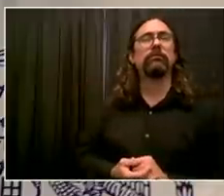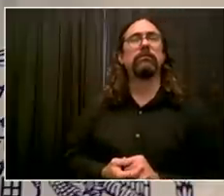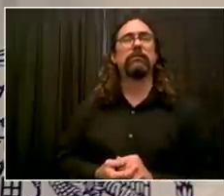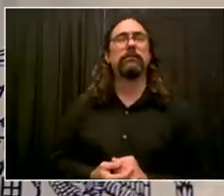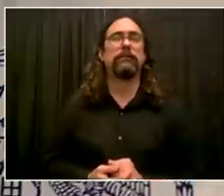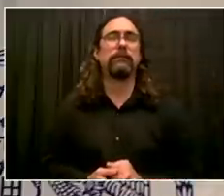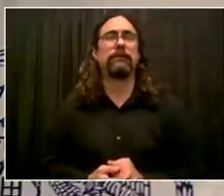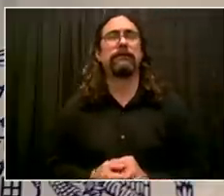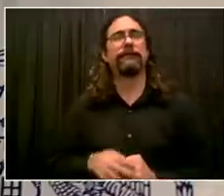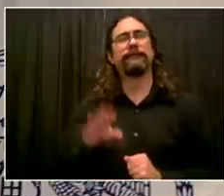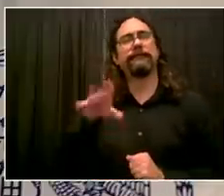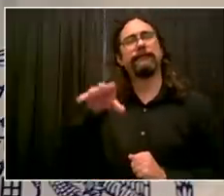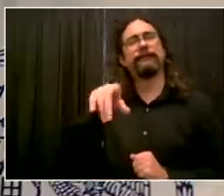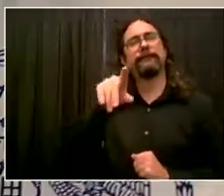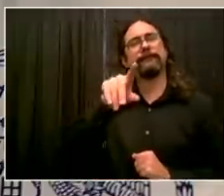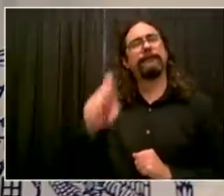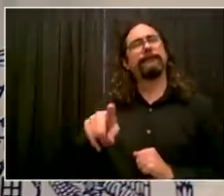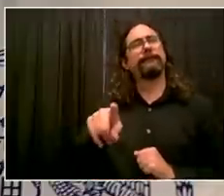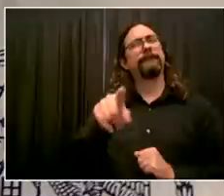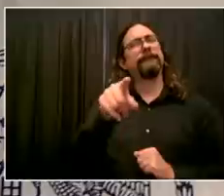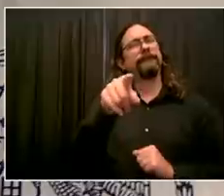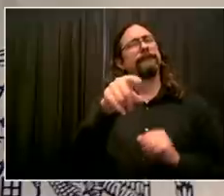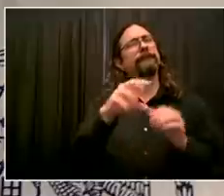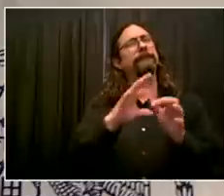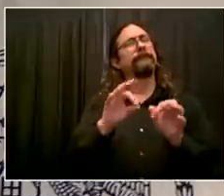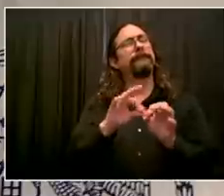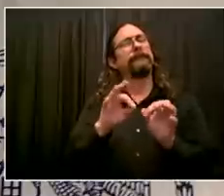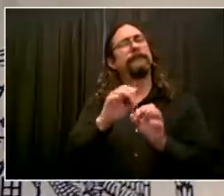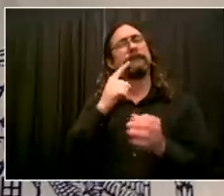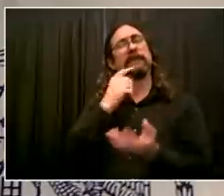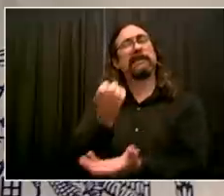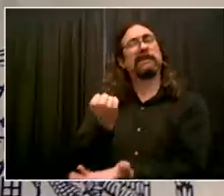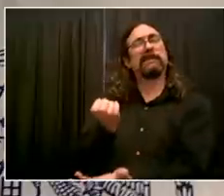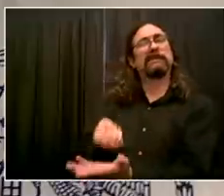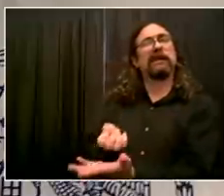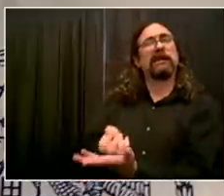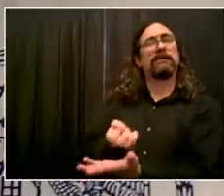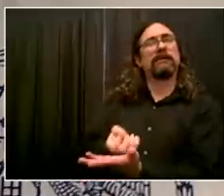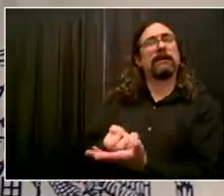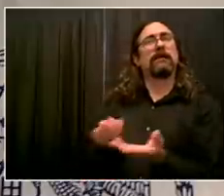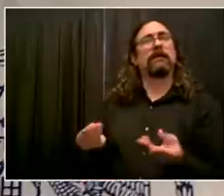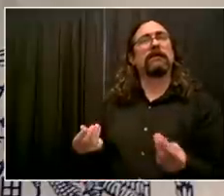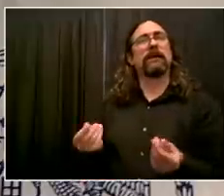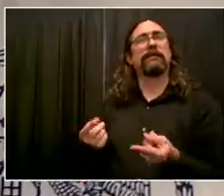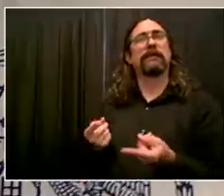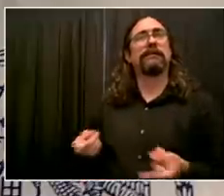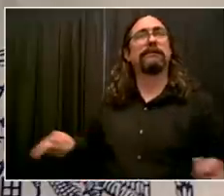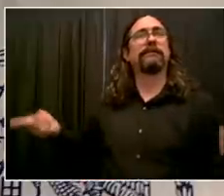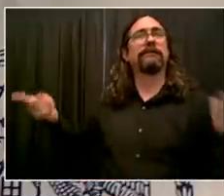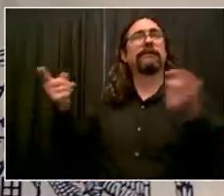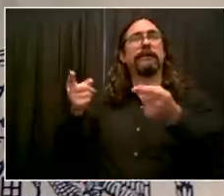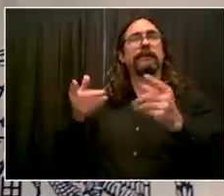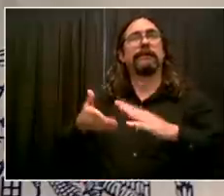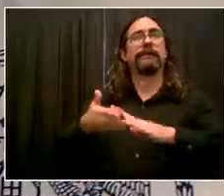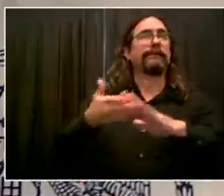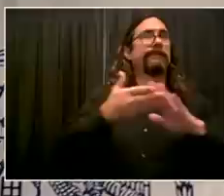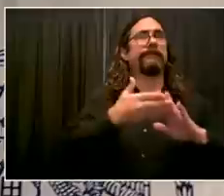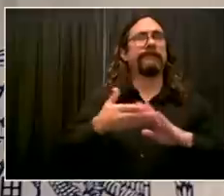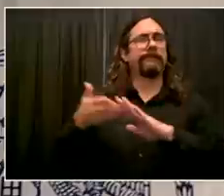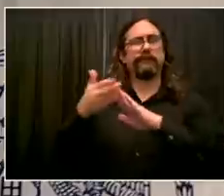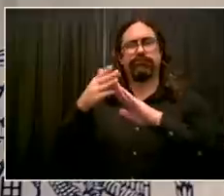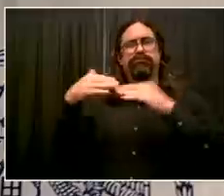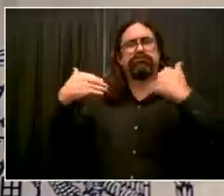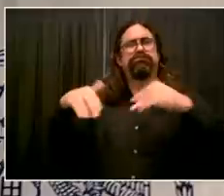fossil fuels to move the workforce is on their list. For years, even the federal government has had successful pilot programs to